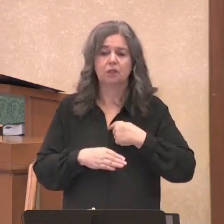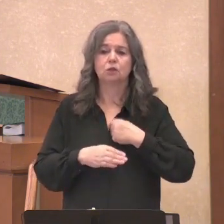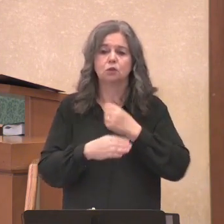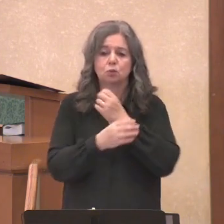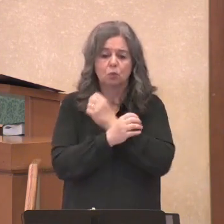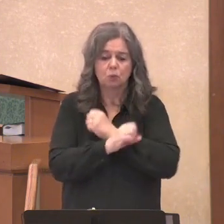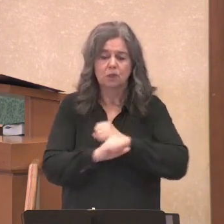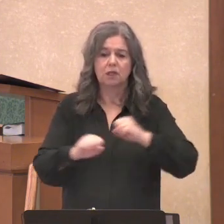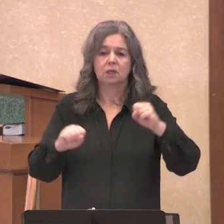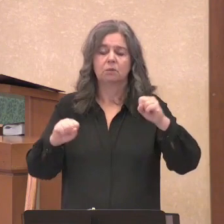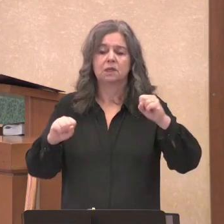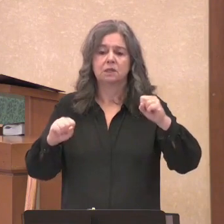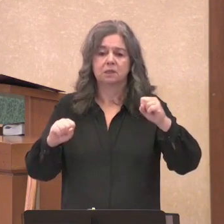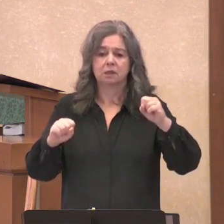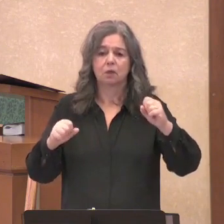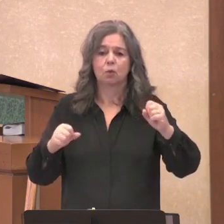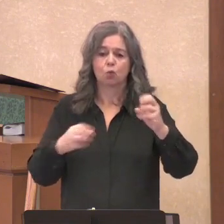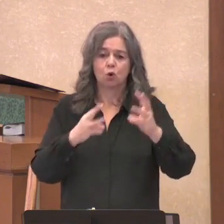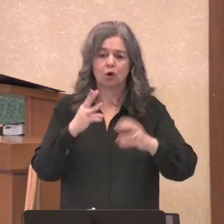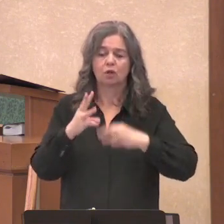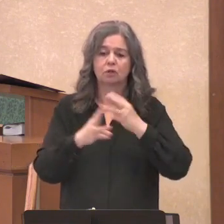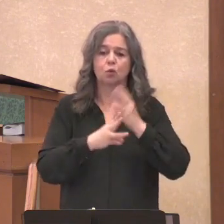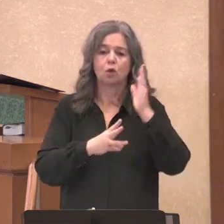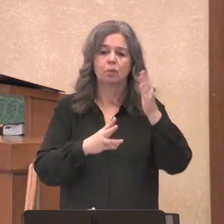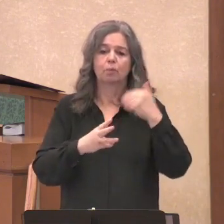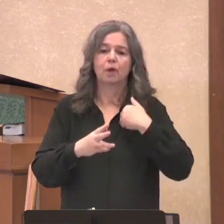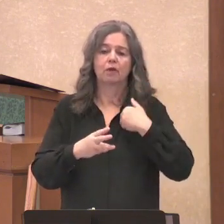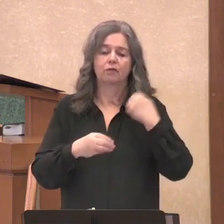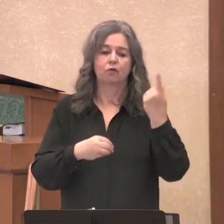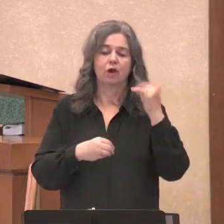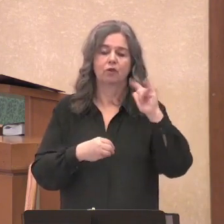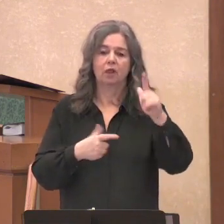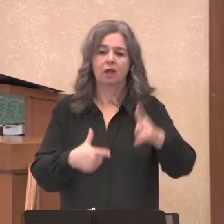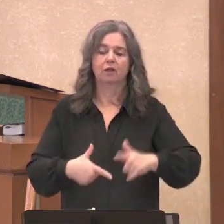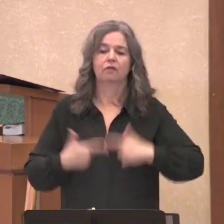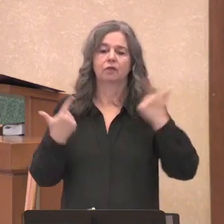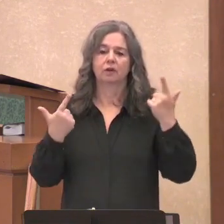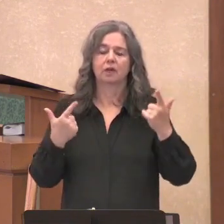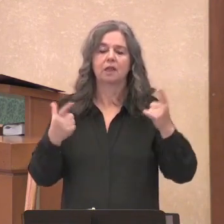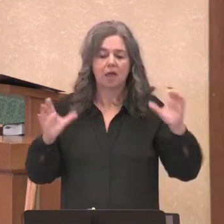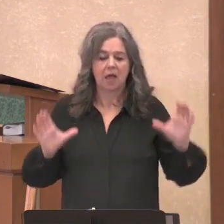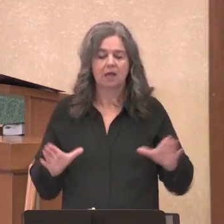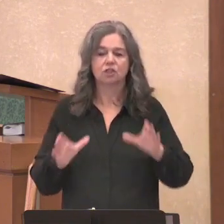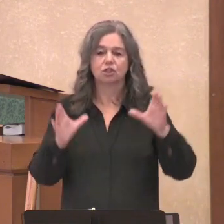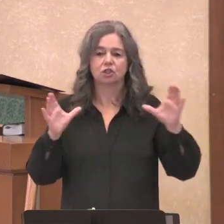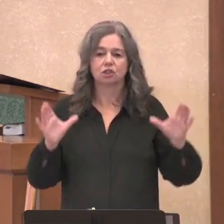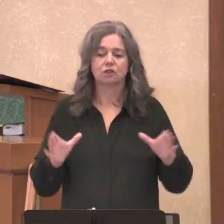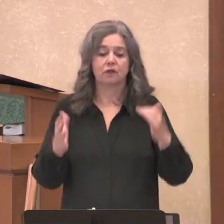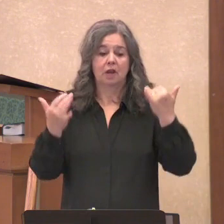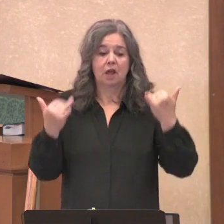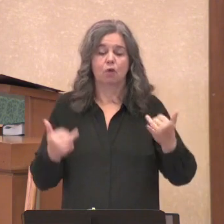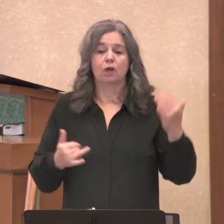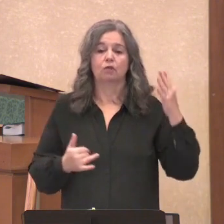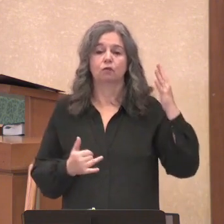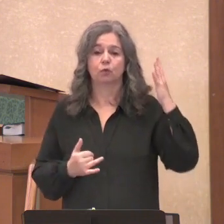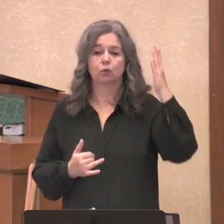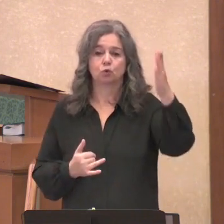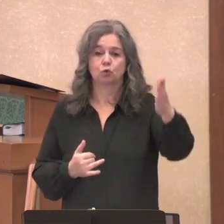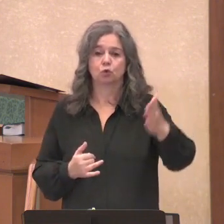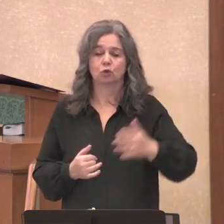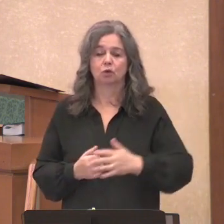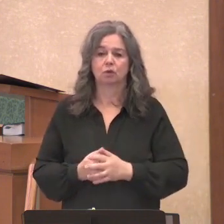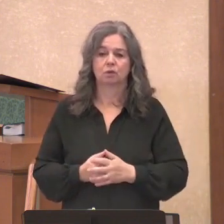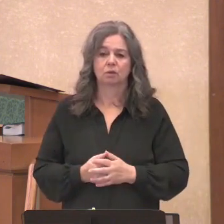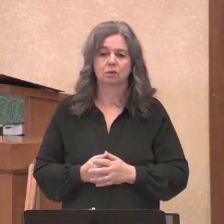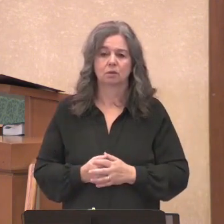to save it, so that there may be eternal life, an action of the present and the future. And